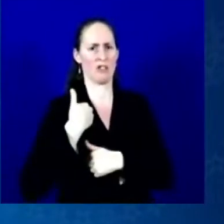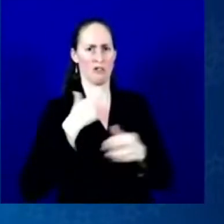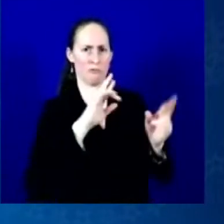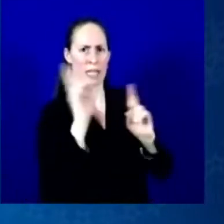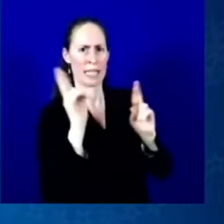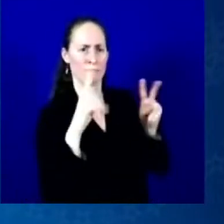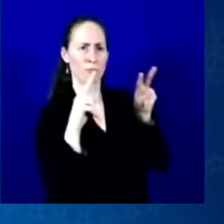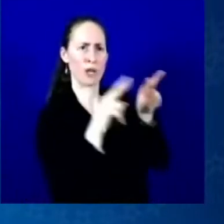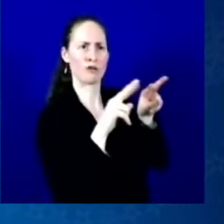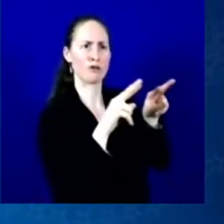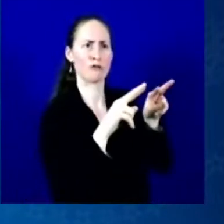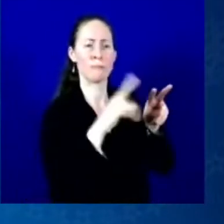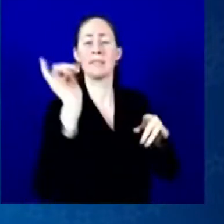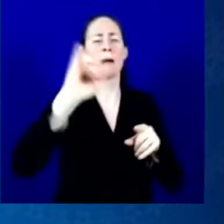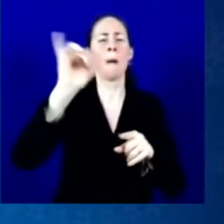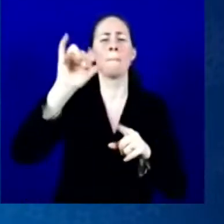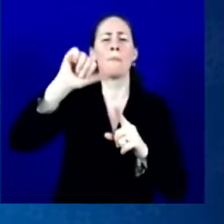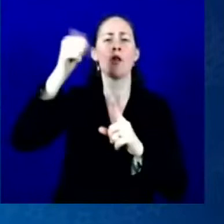conflict, but to prevent one.